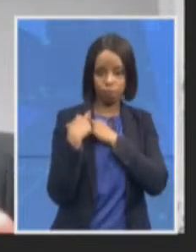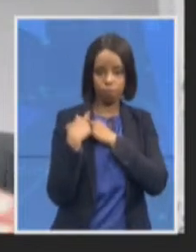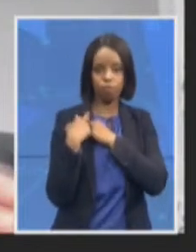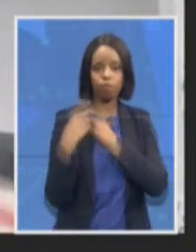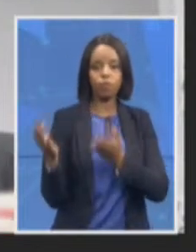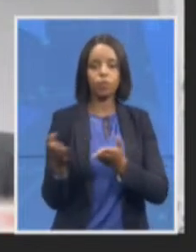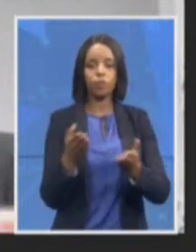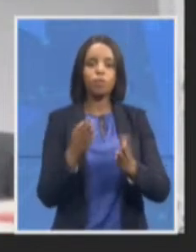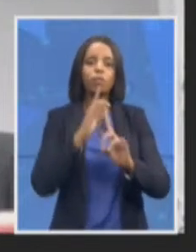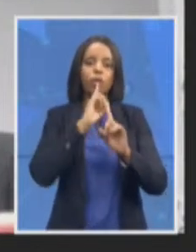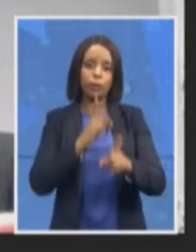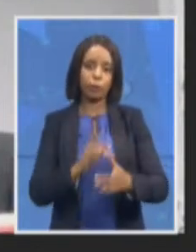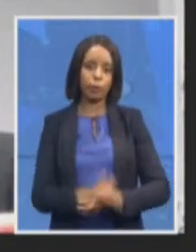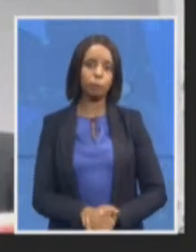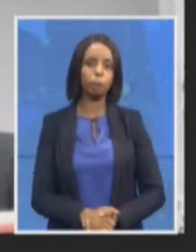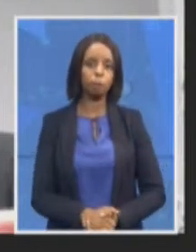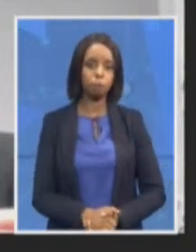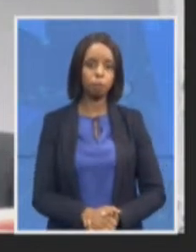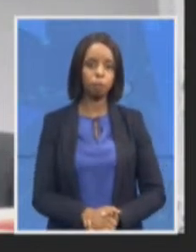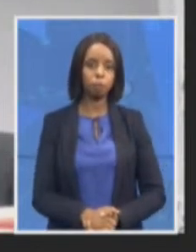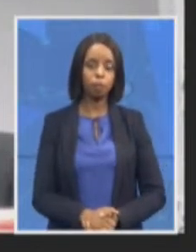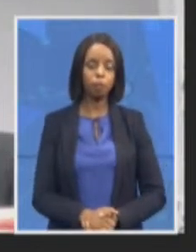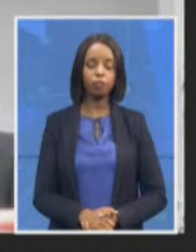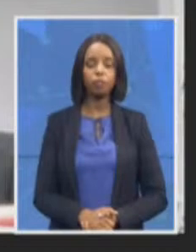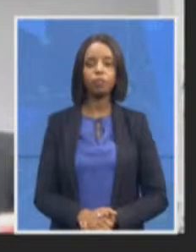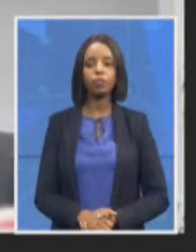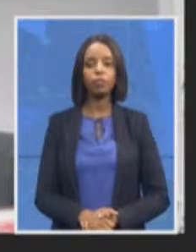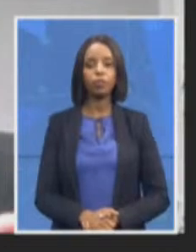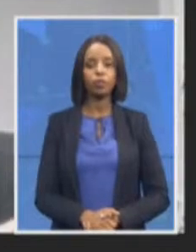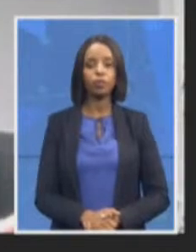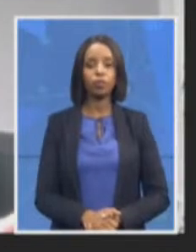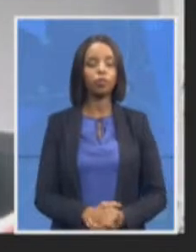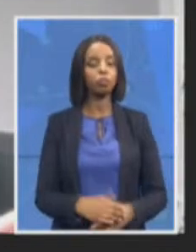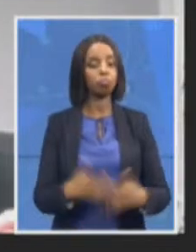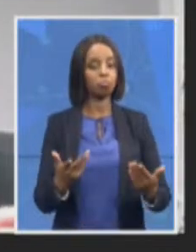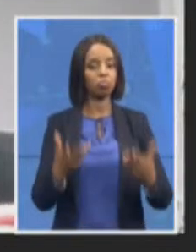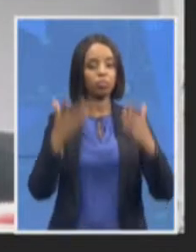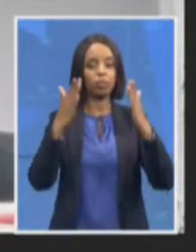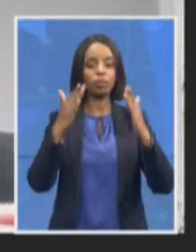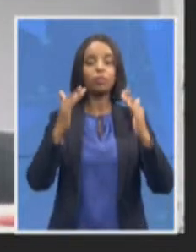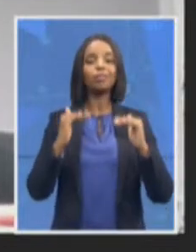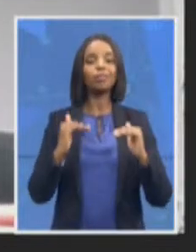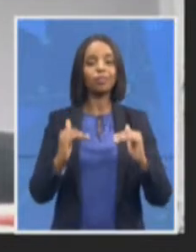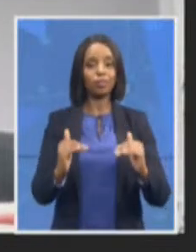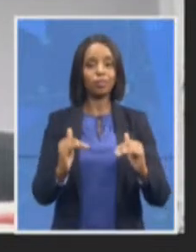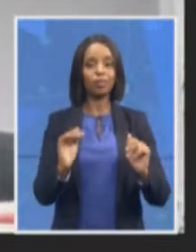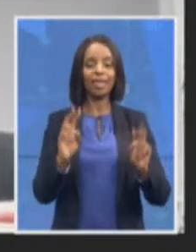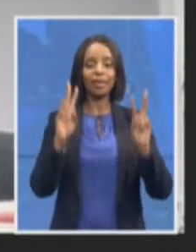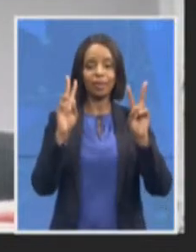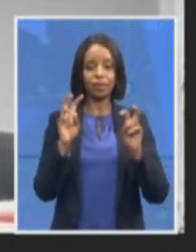and and with regard to to the issue of the